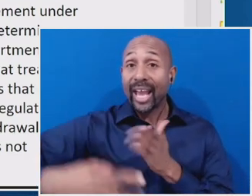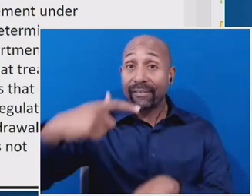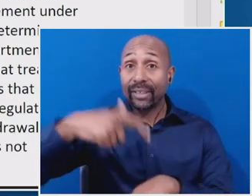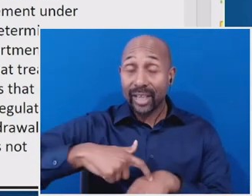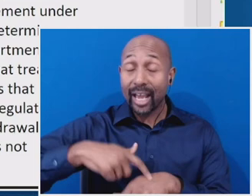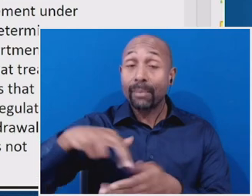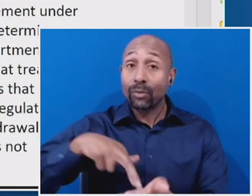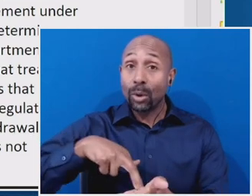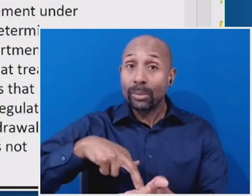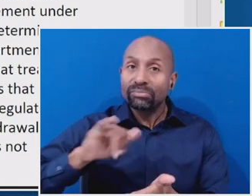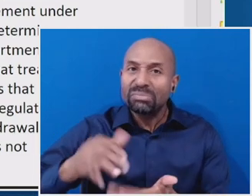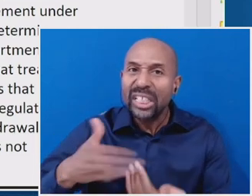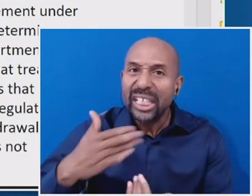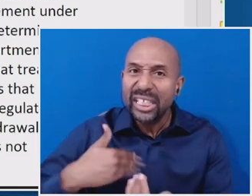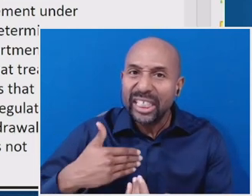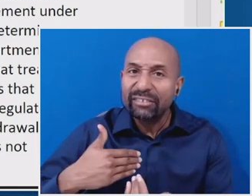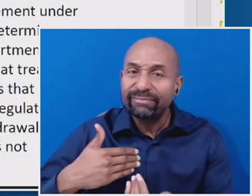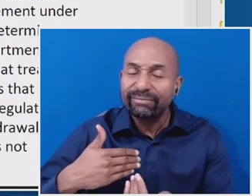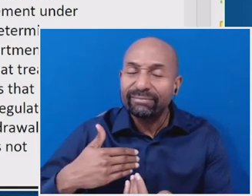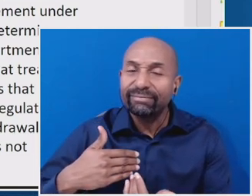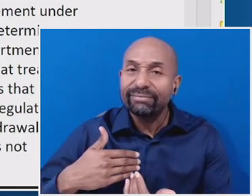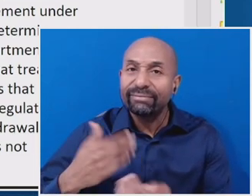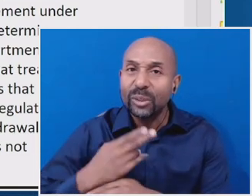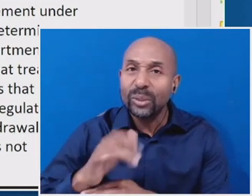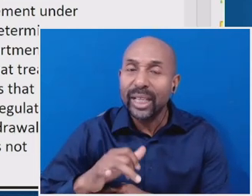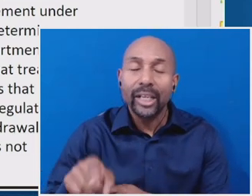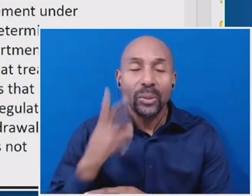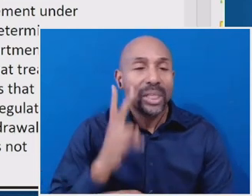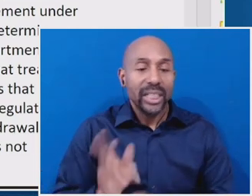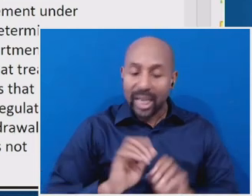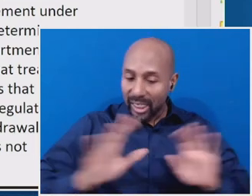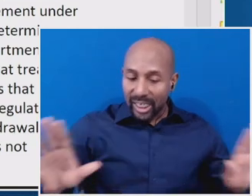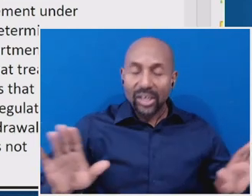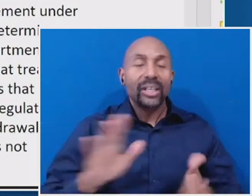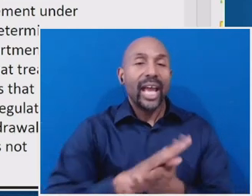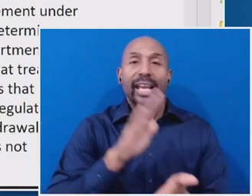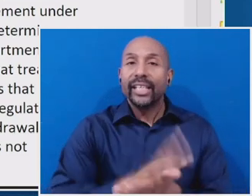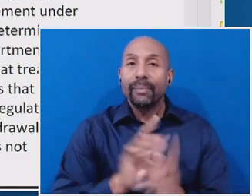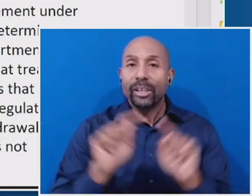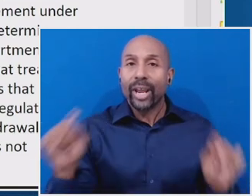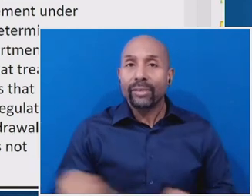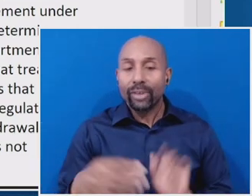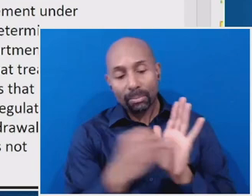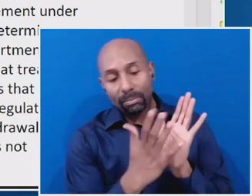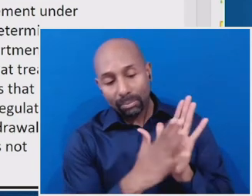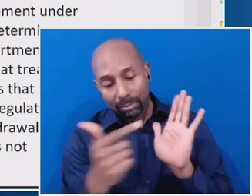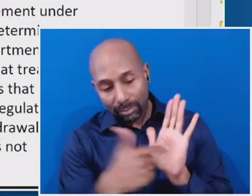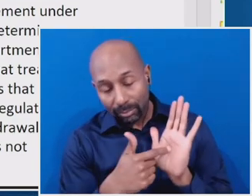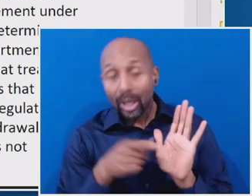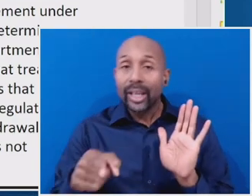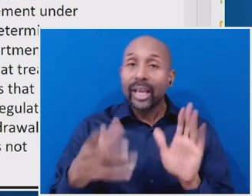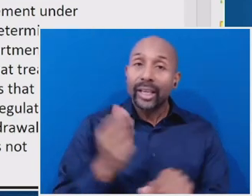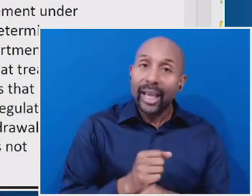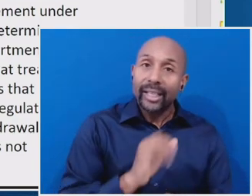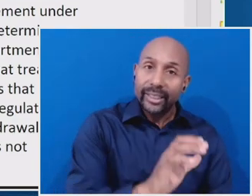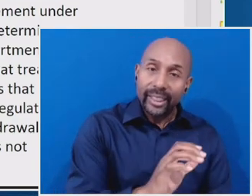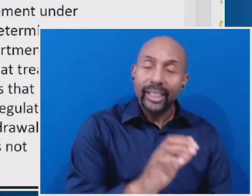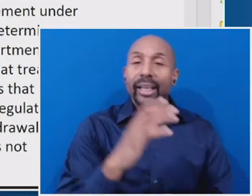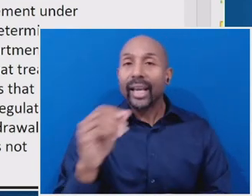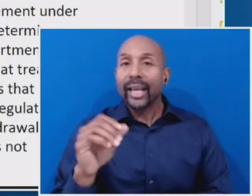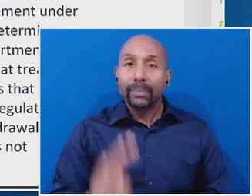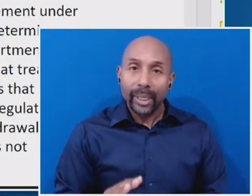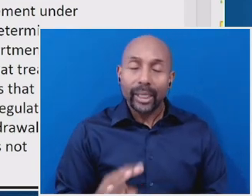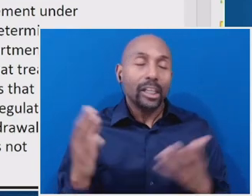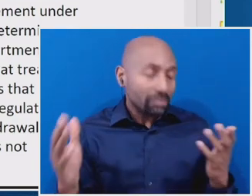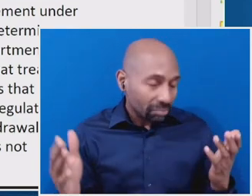implement. You know, you see clearly on a student's academic transcript, they got, they get, they got a C and a B, um, they're not subject to